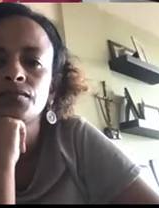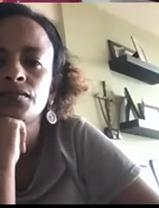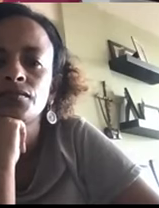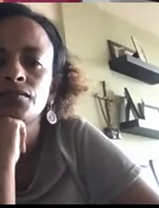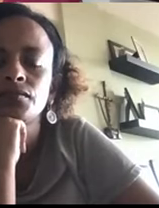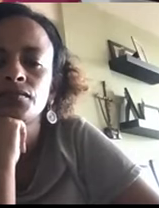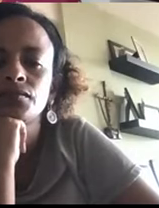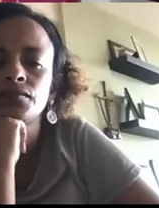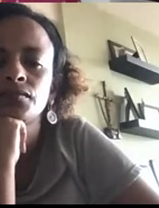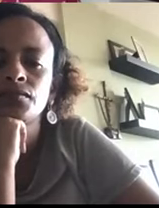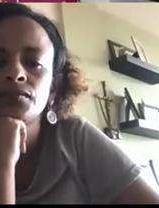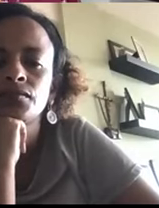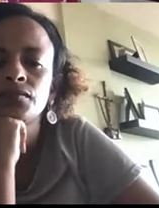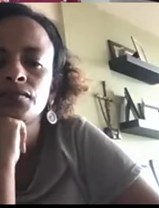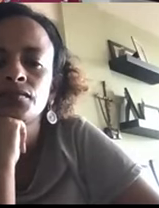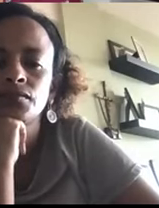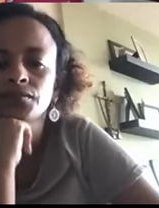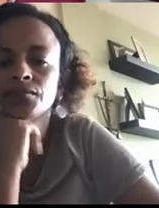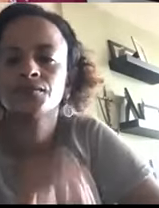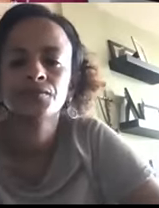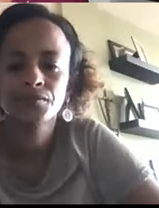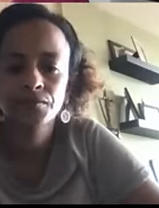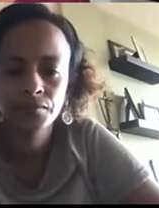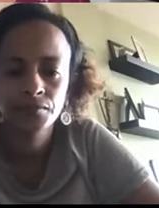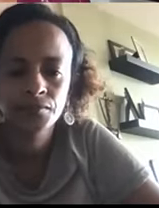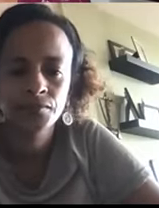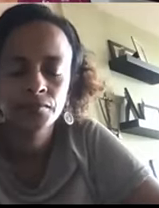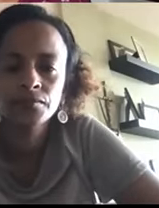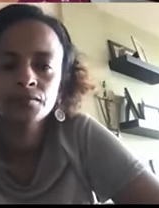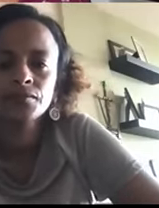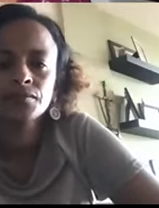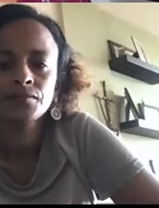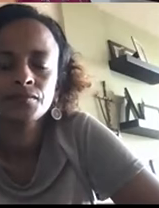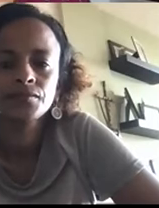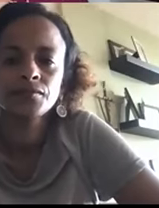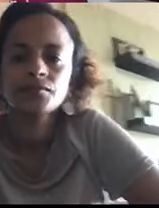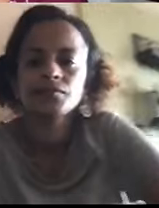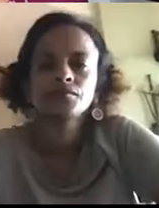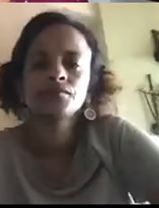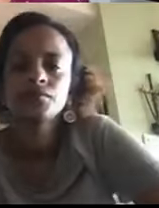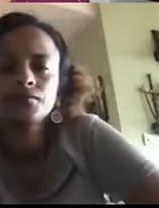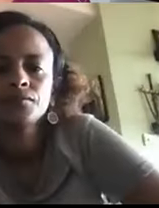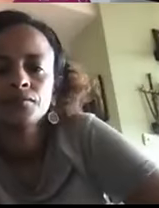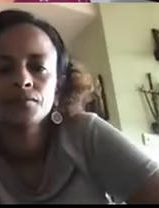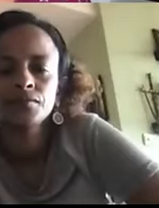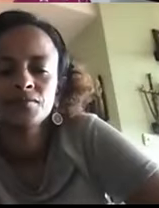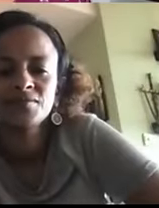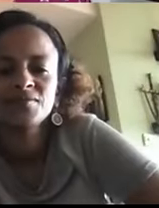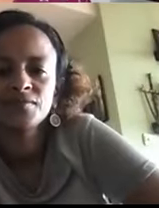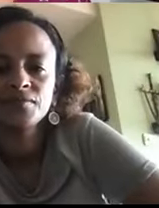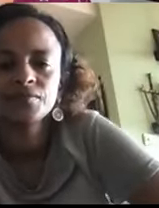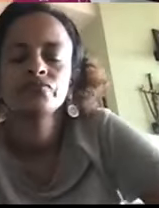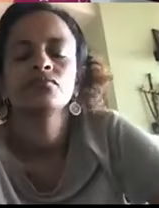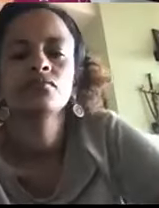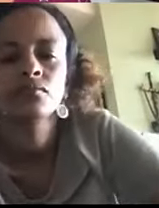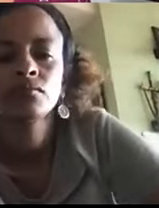Elsa, maybe a statement from Sahina. I just wonder how the conversations we're having now in the UK relate to perhaps your context in Ethiopia.